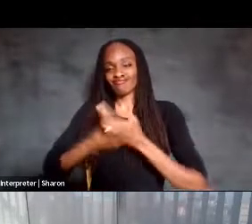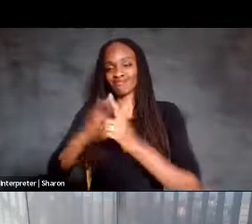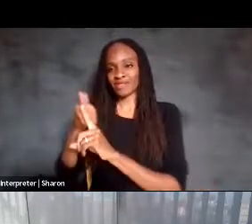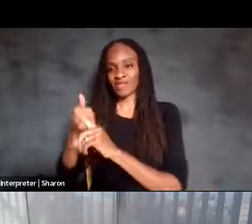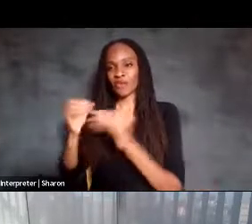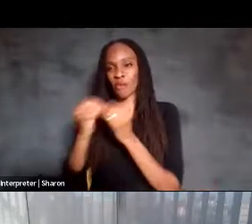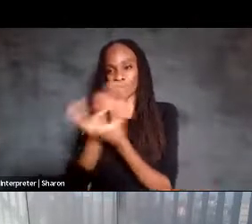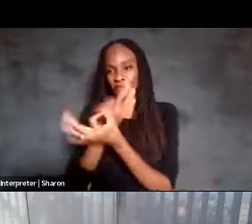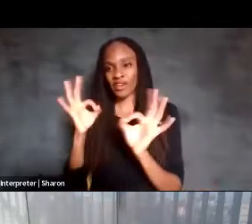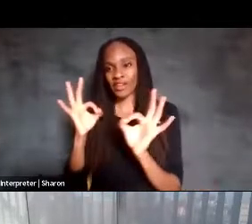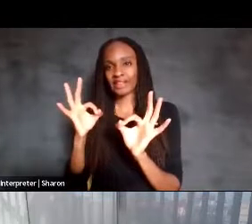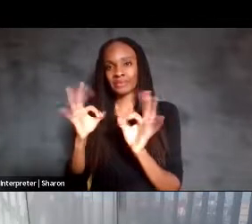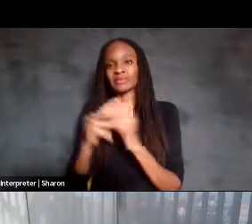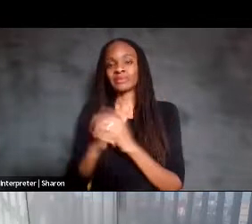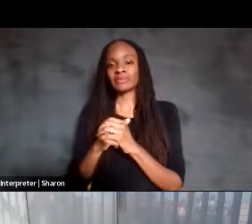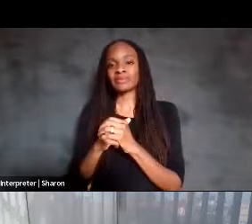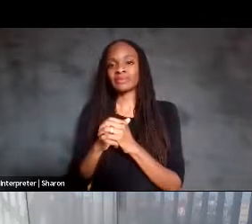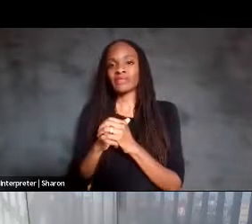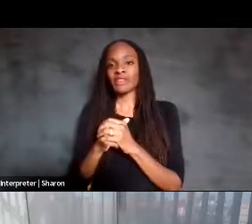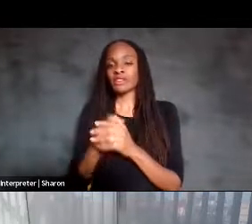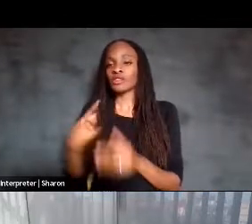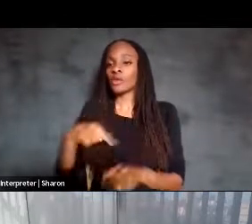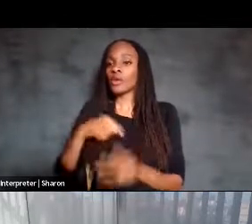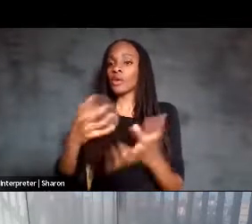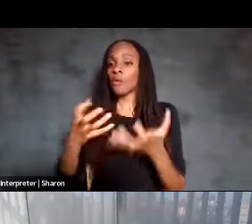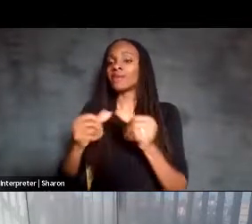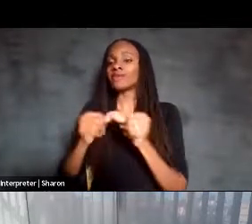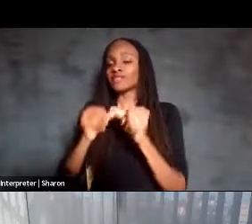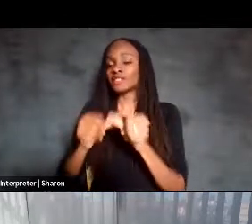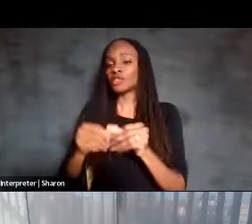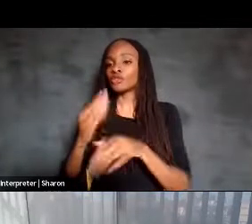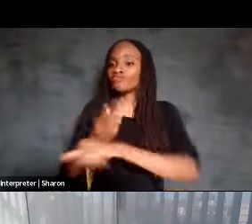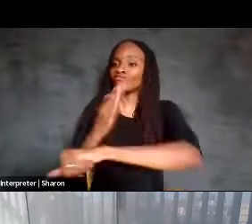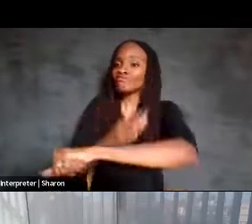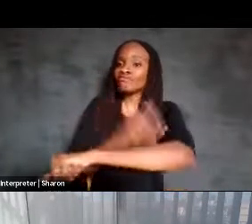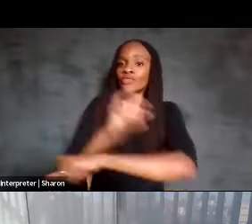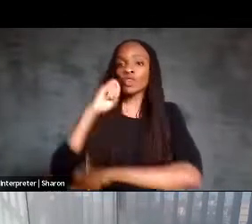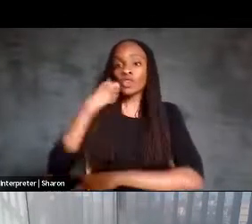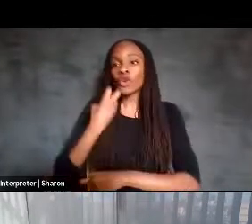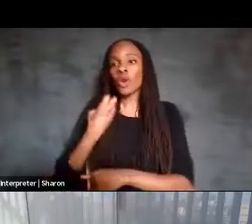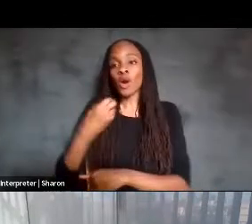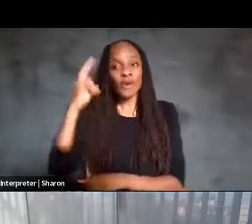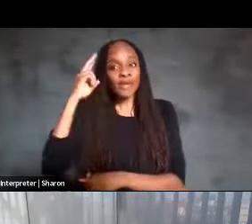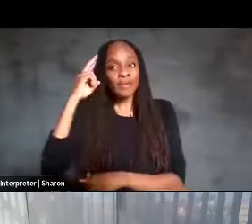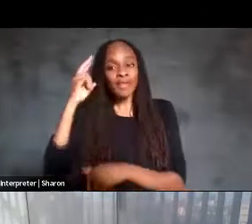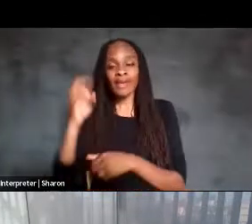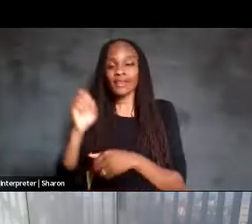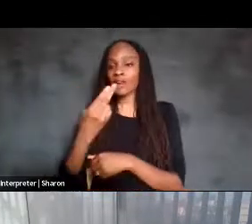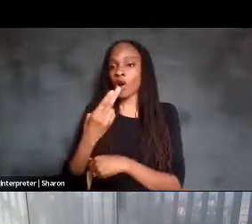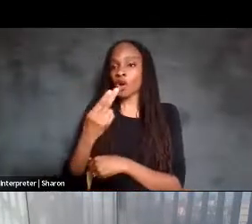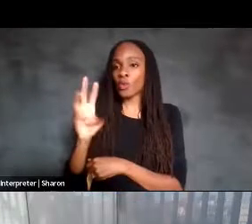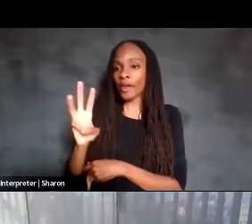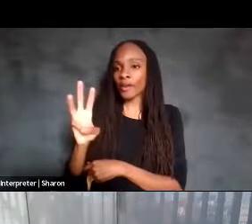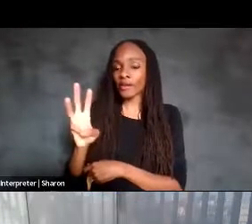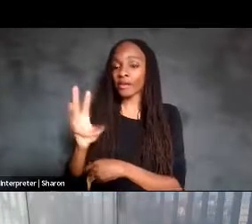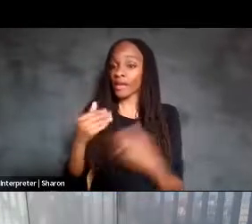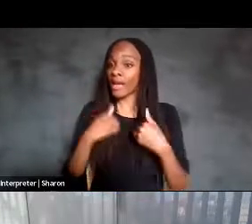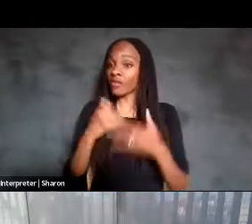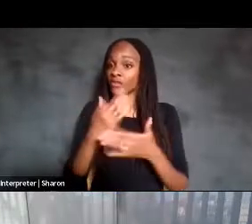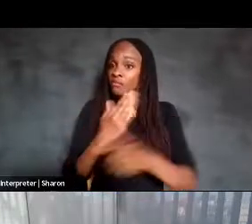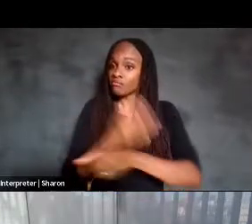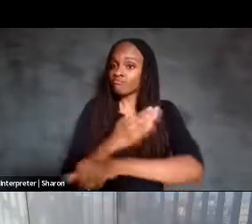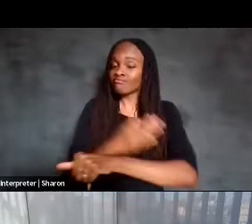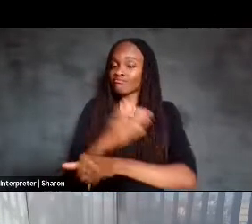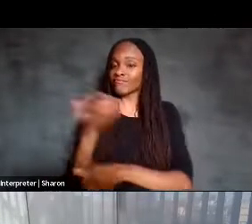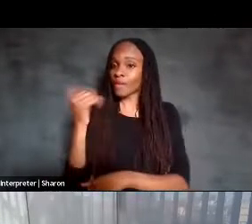This point is just saying that we want to continue improving the neural implant hardware, and there already have been improvements, even in the past few years. So